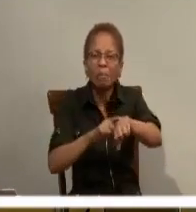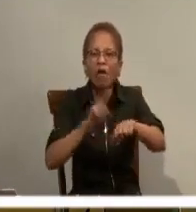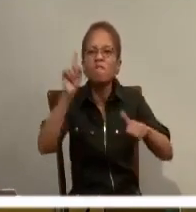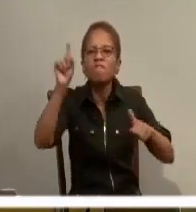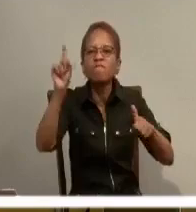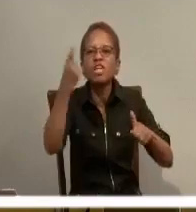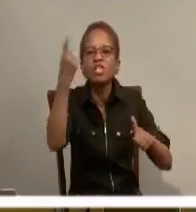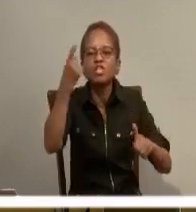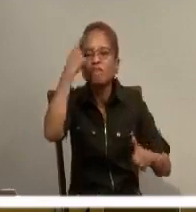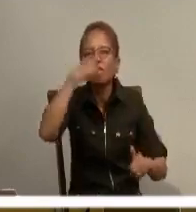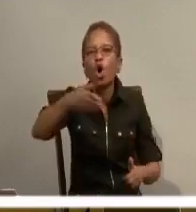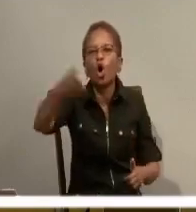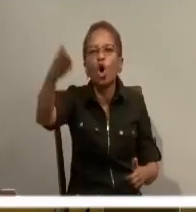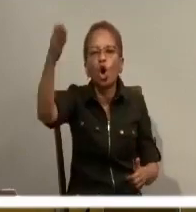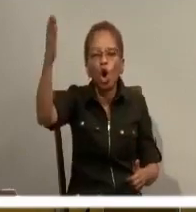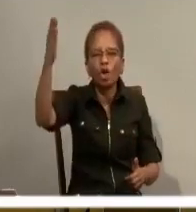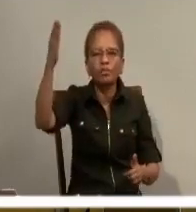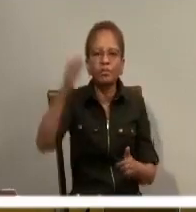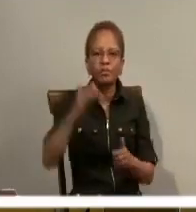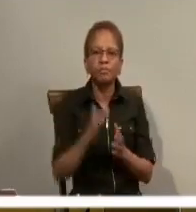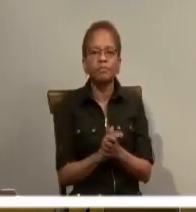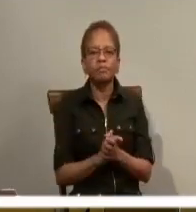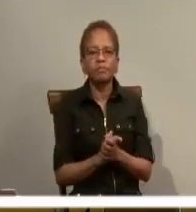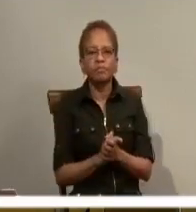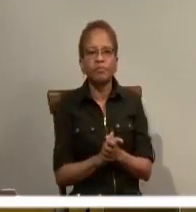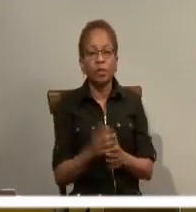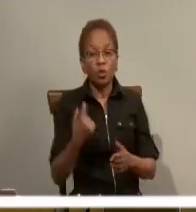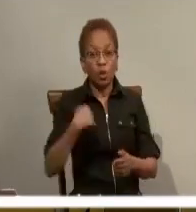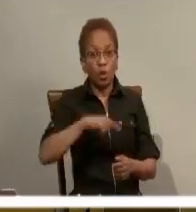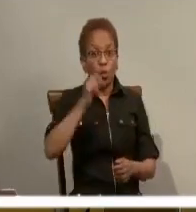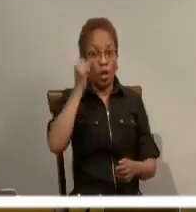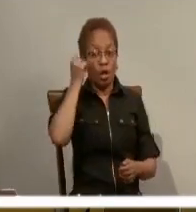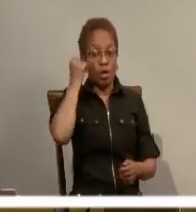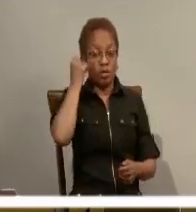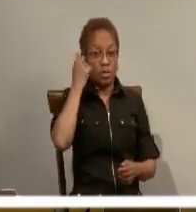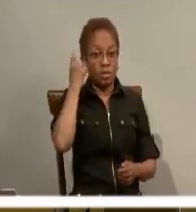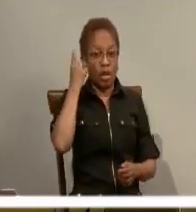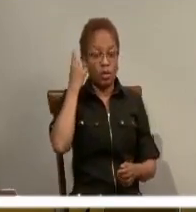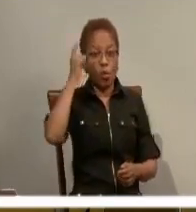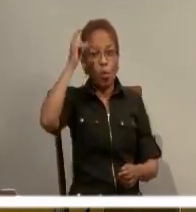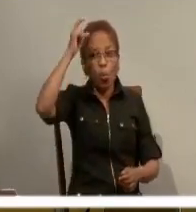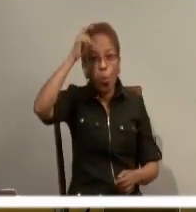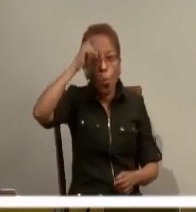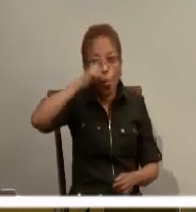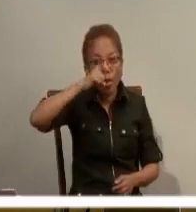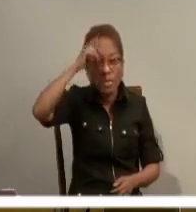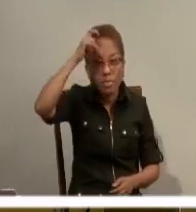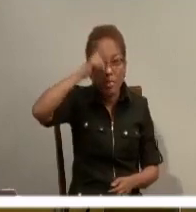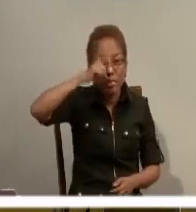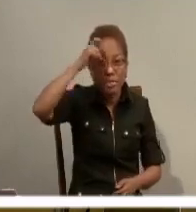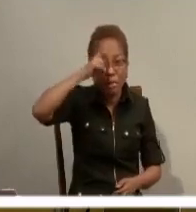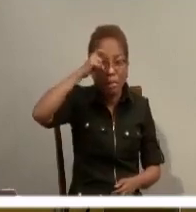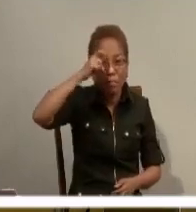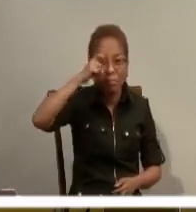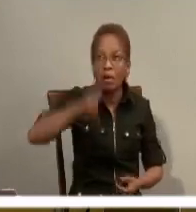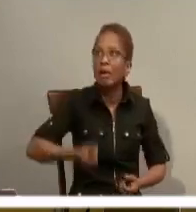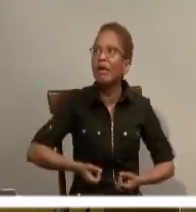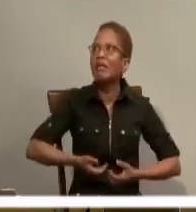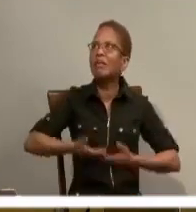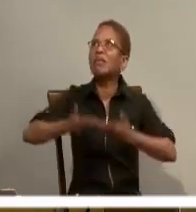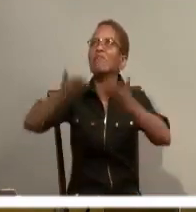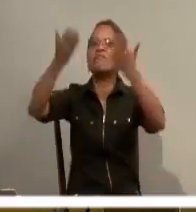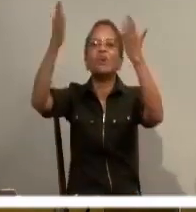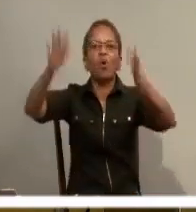in this relationship, we start understanding that what wisdom is calling us to is disposing our life to God